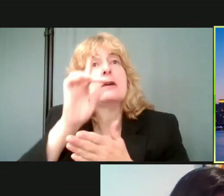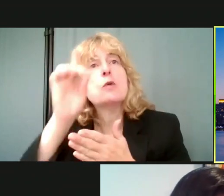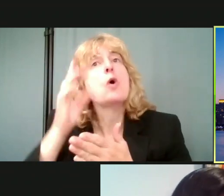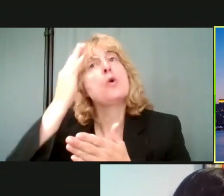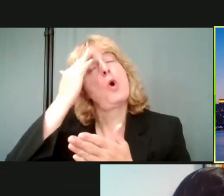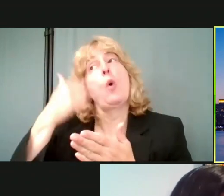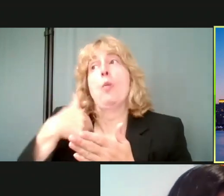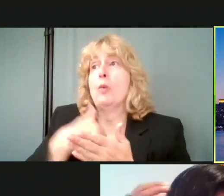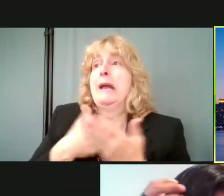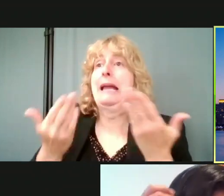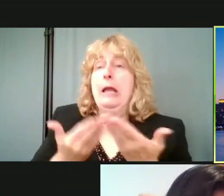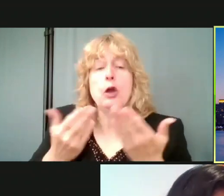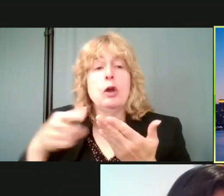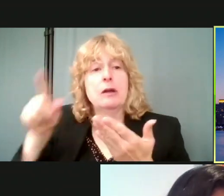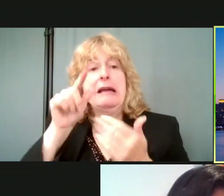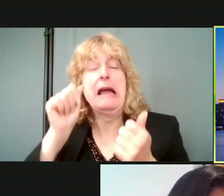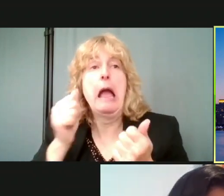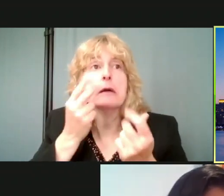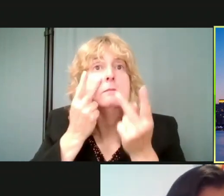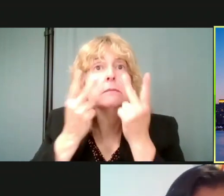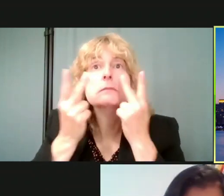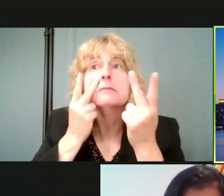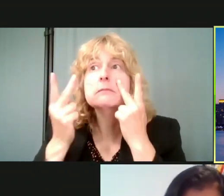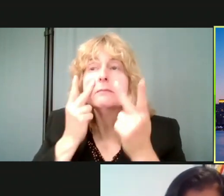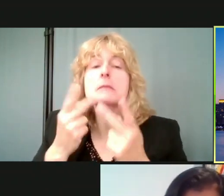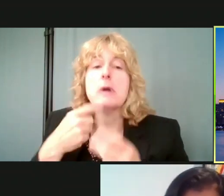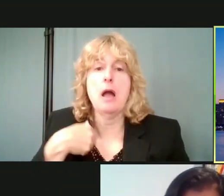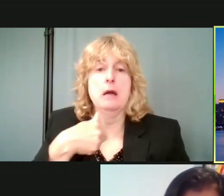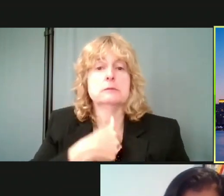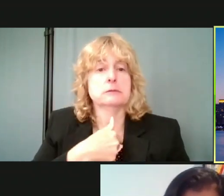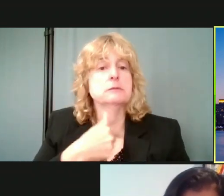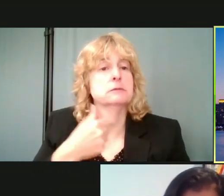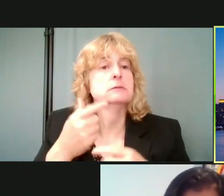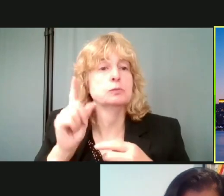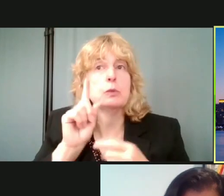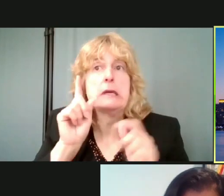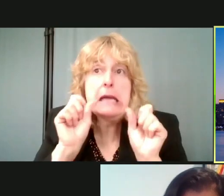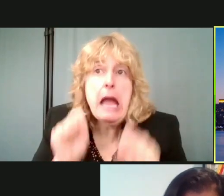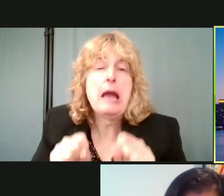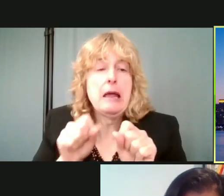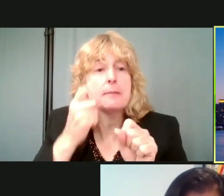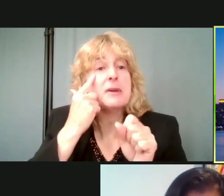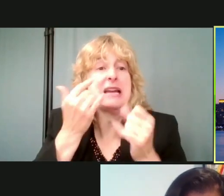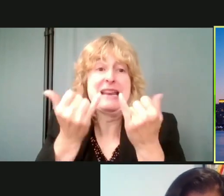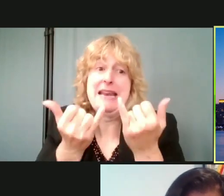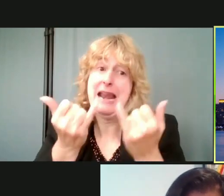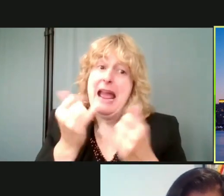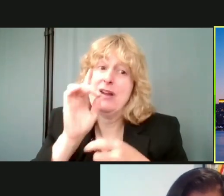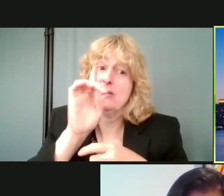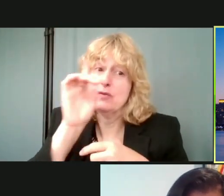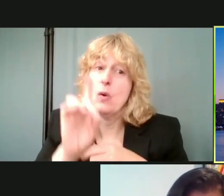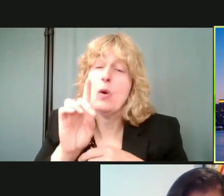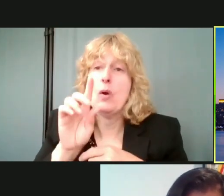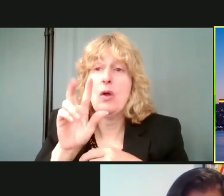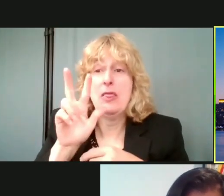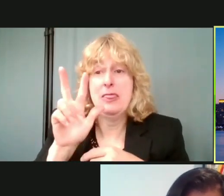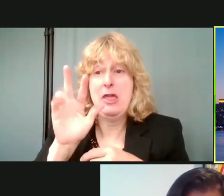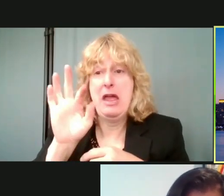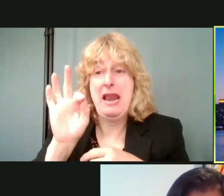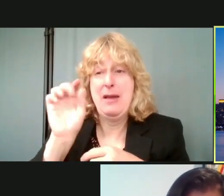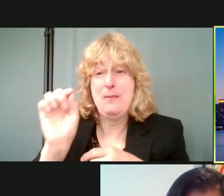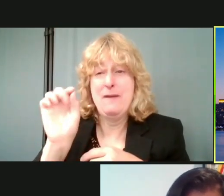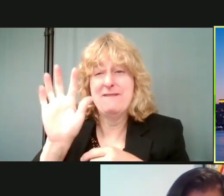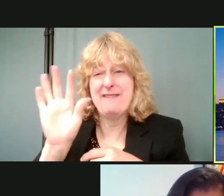wherever we can be. Um, because right now, Detroit is 39.5%